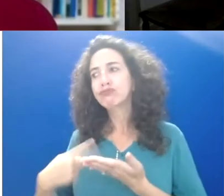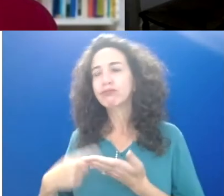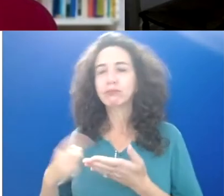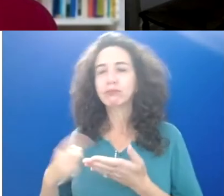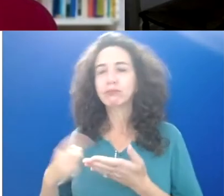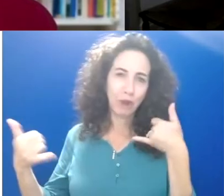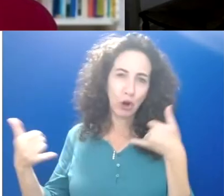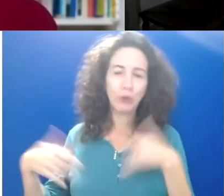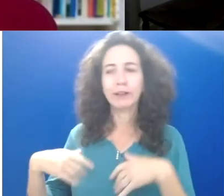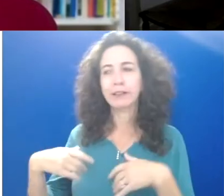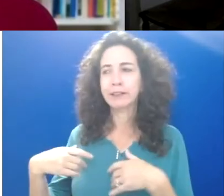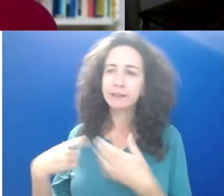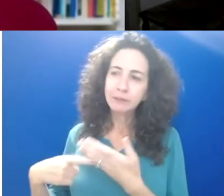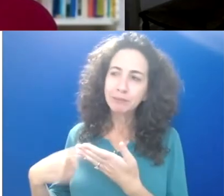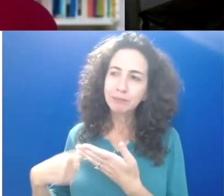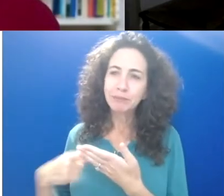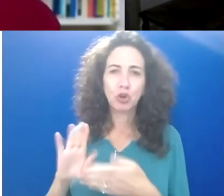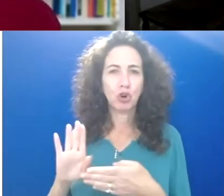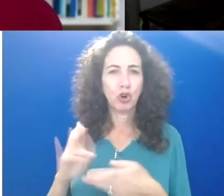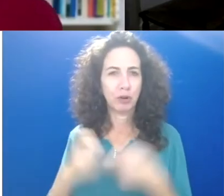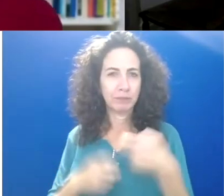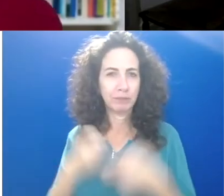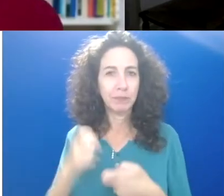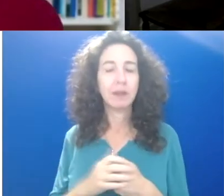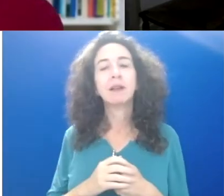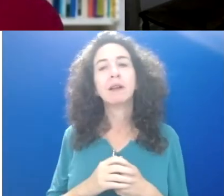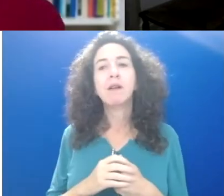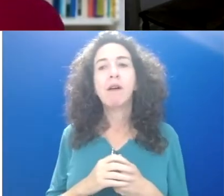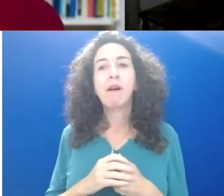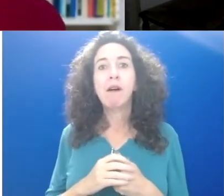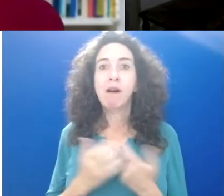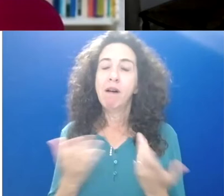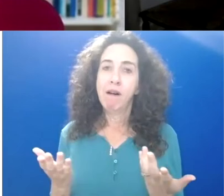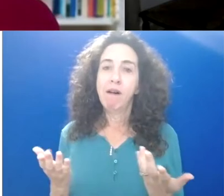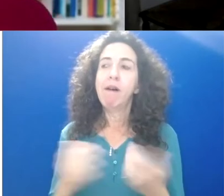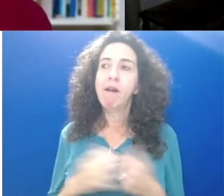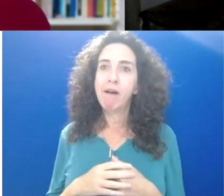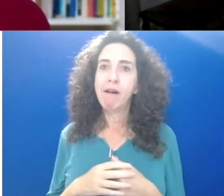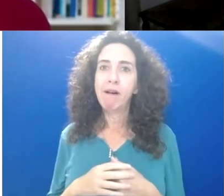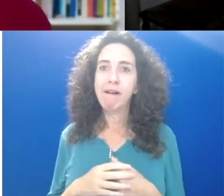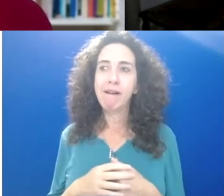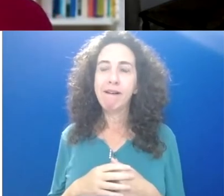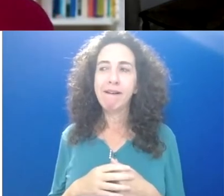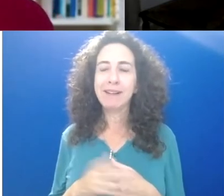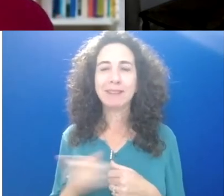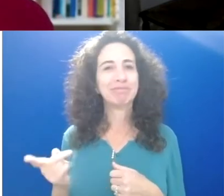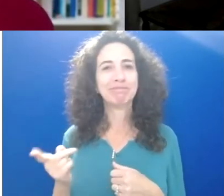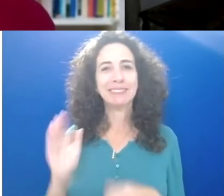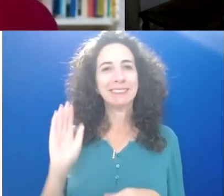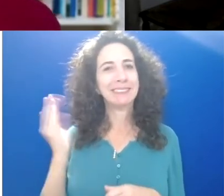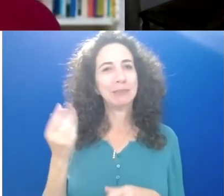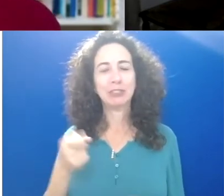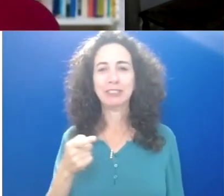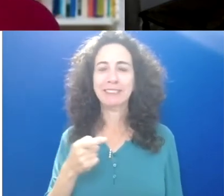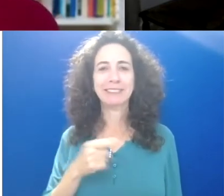and, and, but it just, it, I could tell that, you know, for her, she did not feel like she was having a breakthrough. And